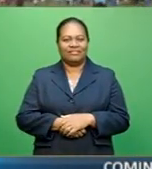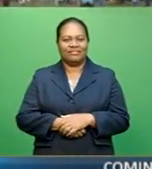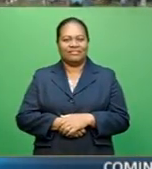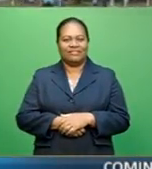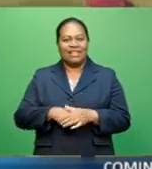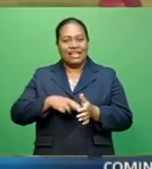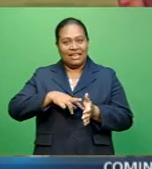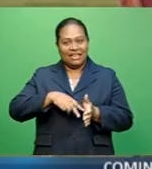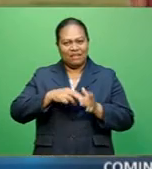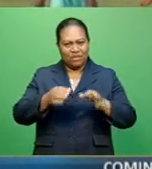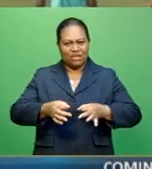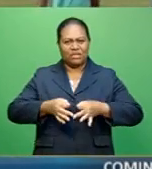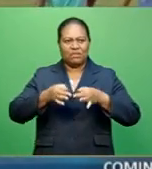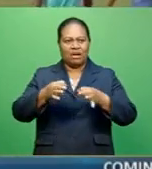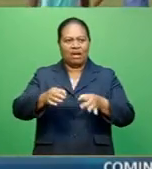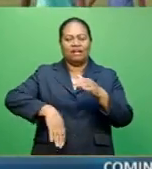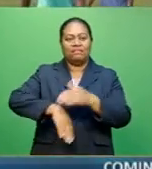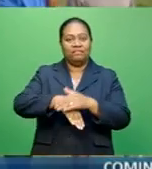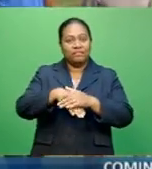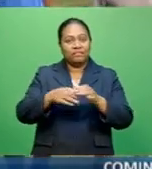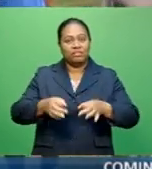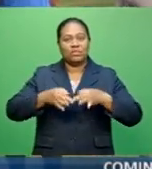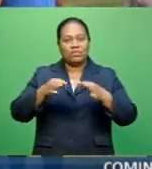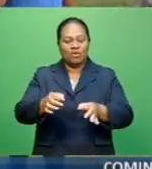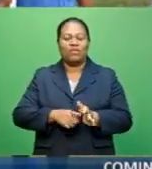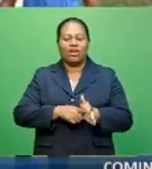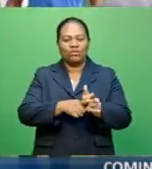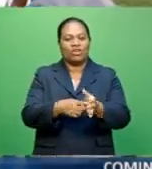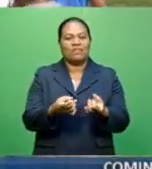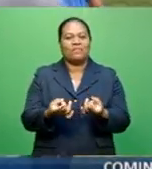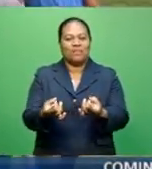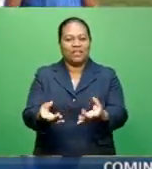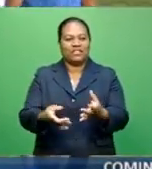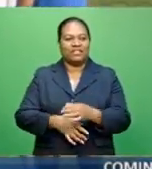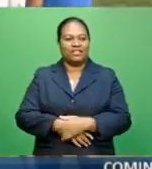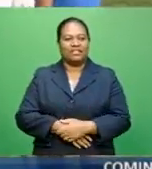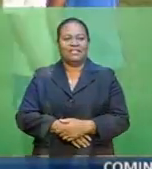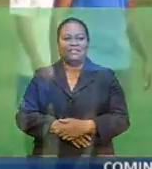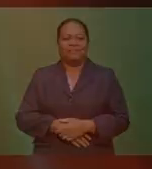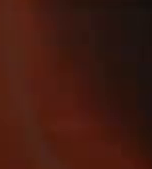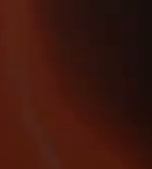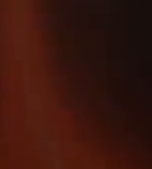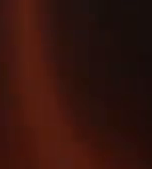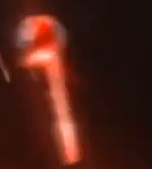And league postponement impacts La Toka's preparations. This and more after the break.